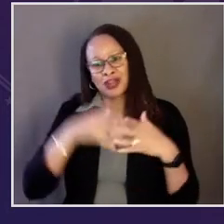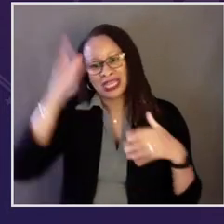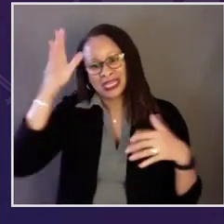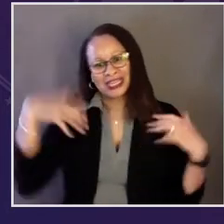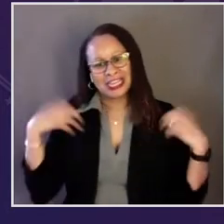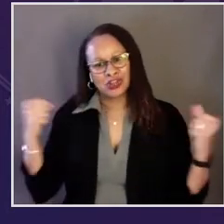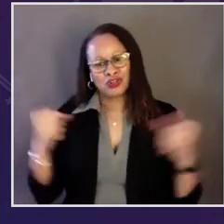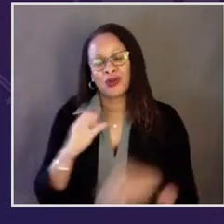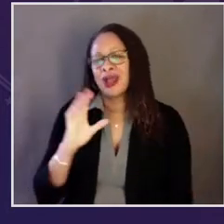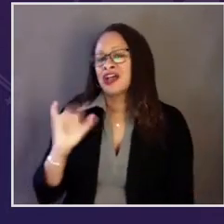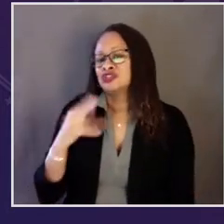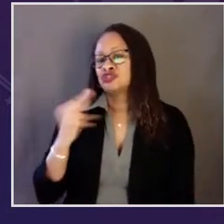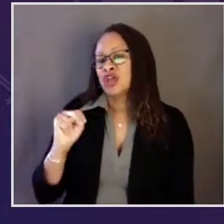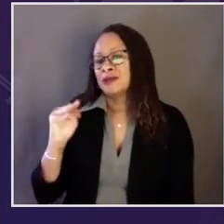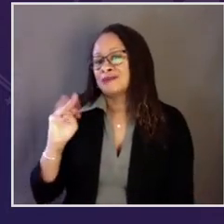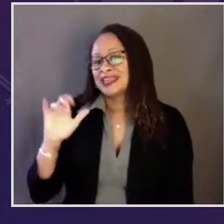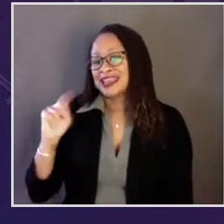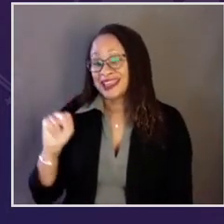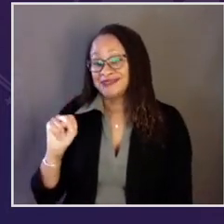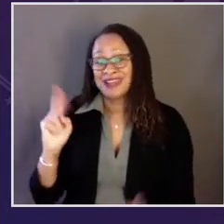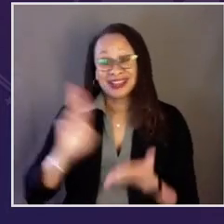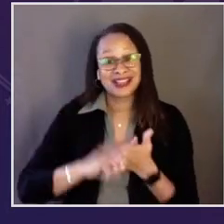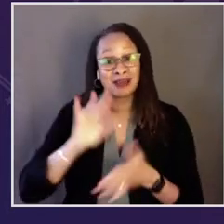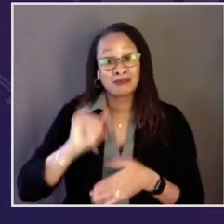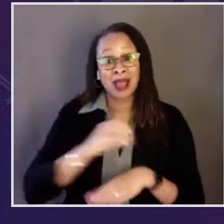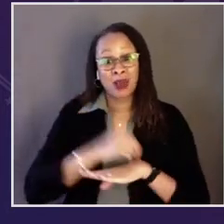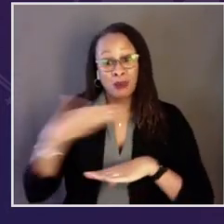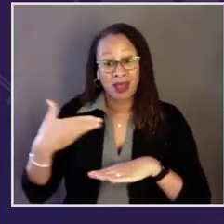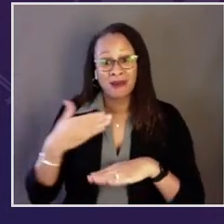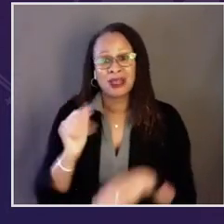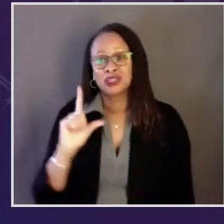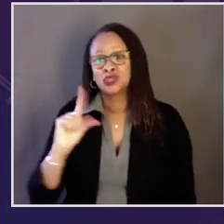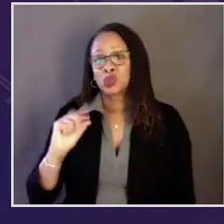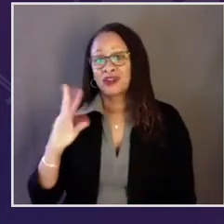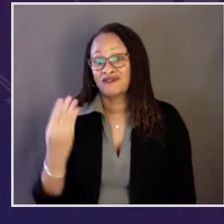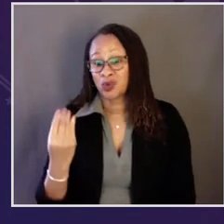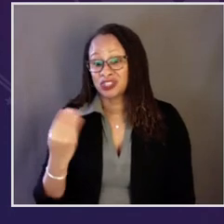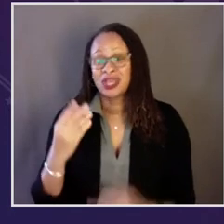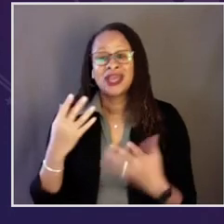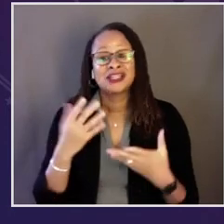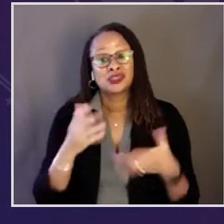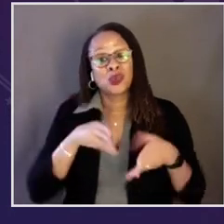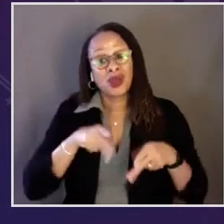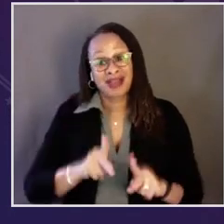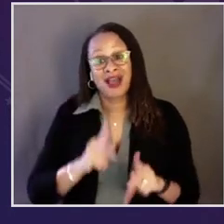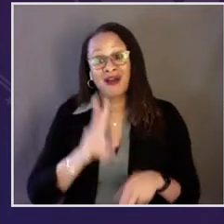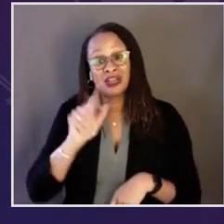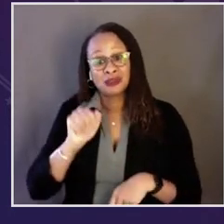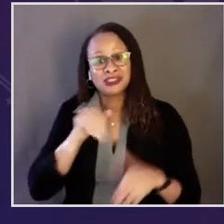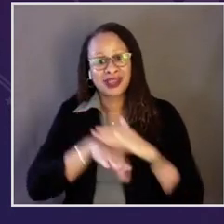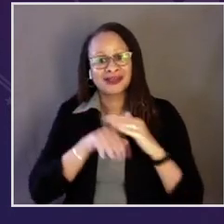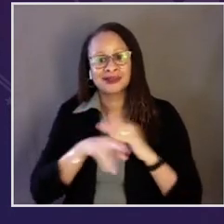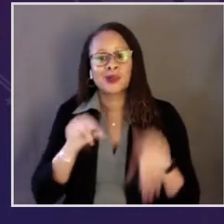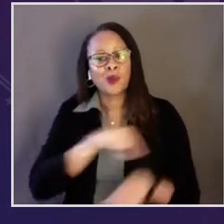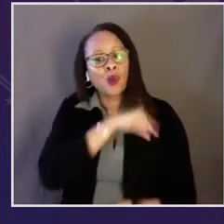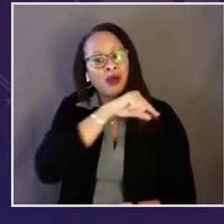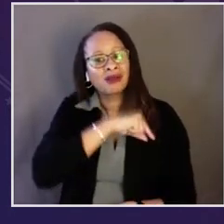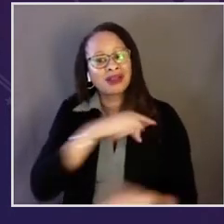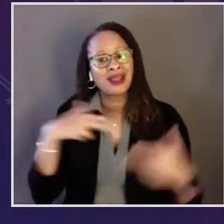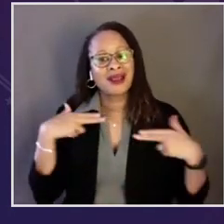friend and American hero John McCain, and signed into law by President Obama in 2014 to help veterans access